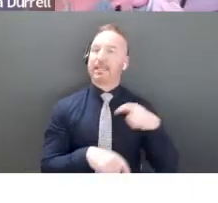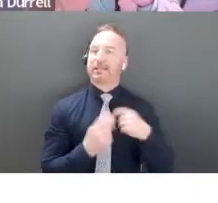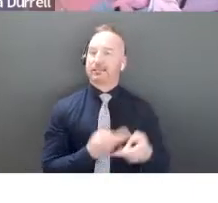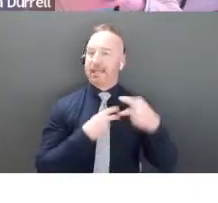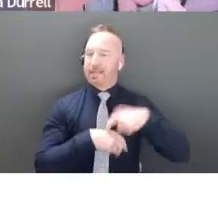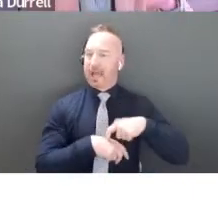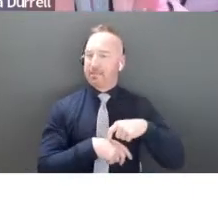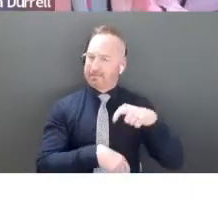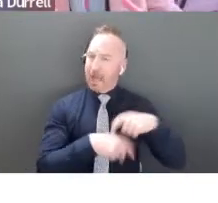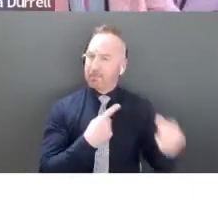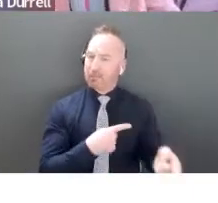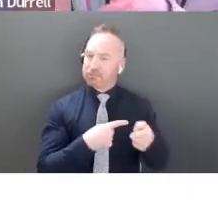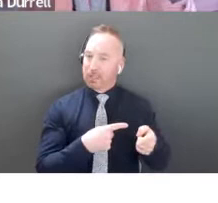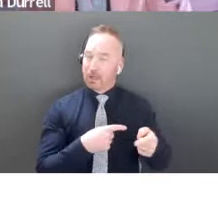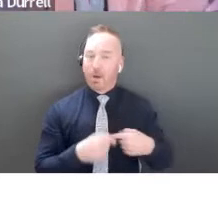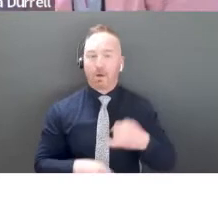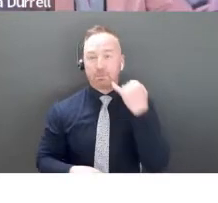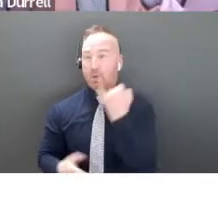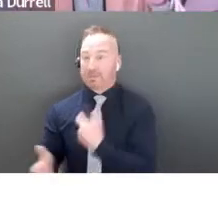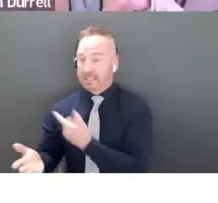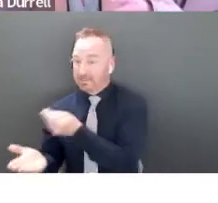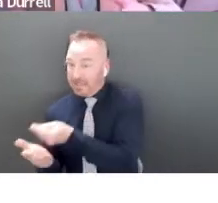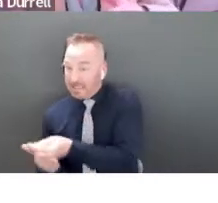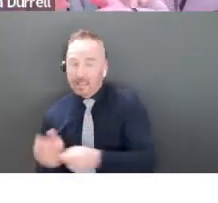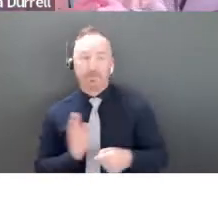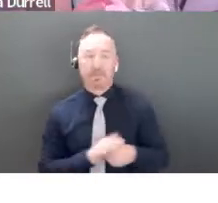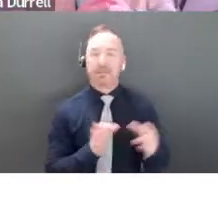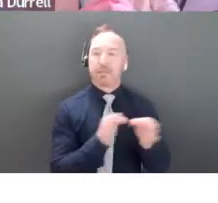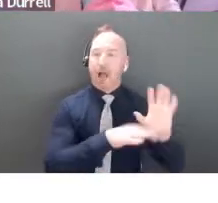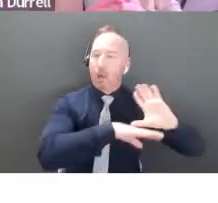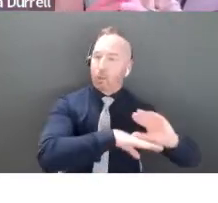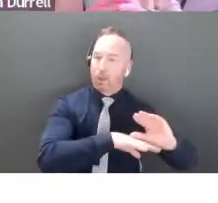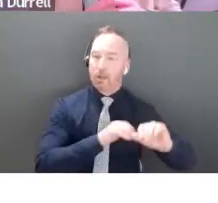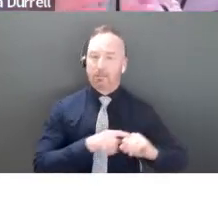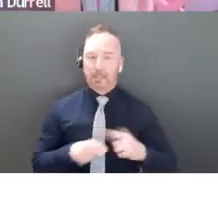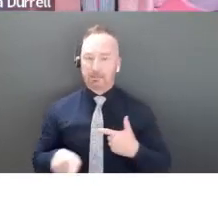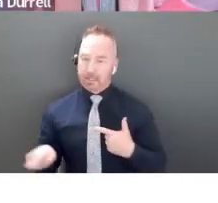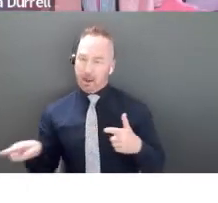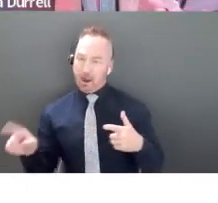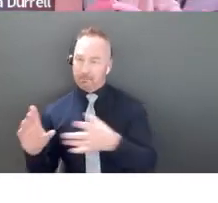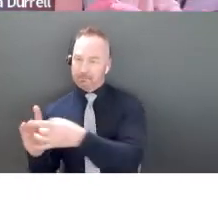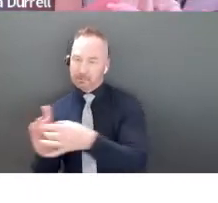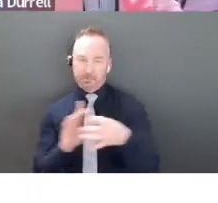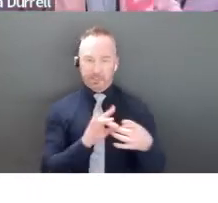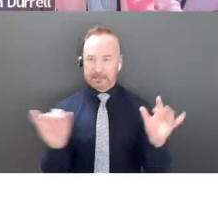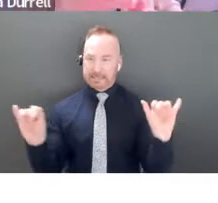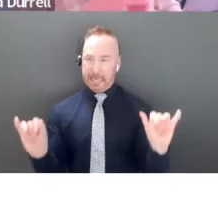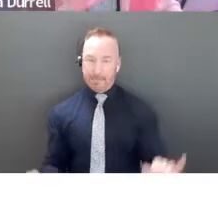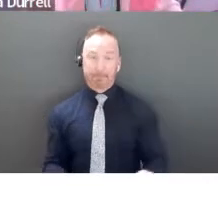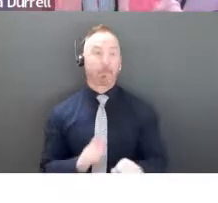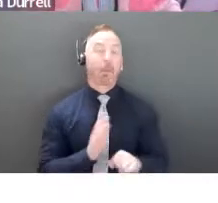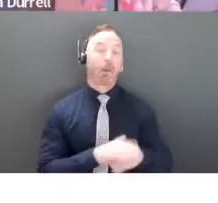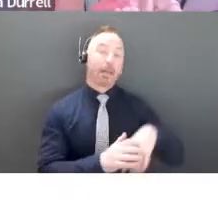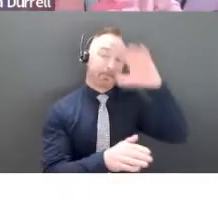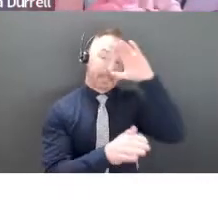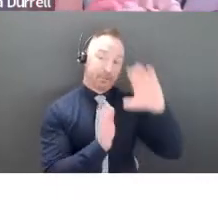time, money, yours costs less, right? Like, so we're mirroring what we're putting out there. Graphics are great. And, you know,